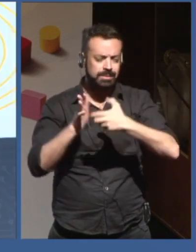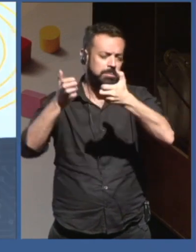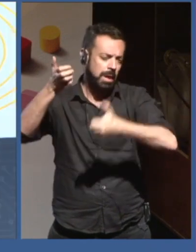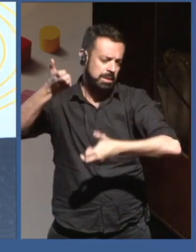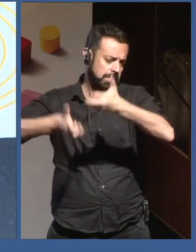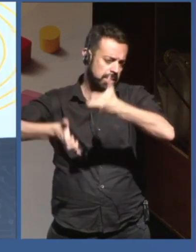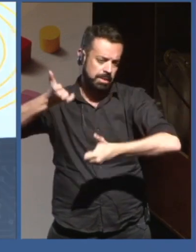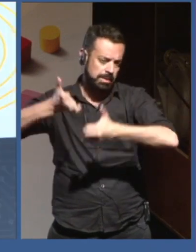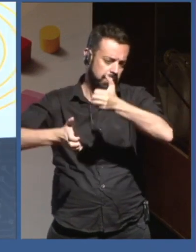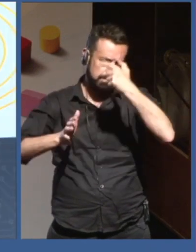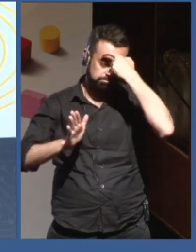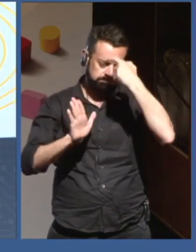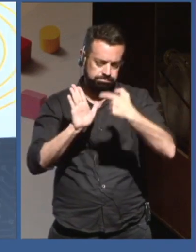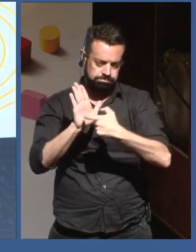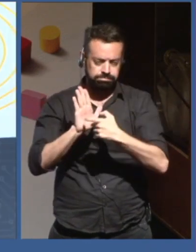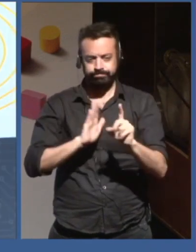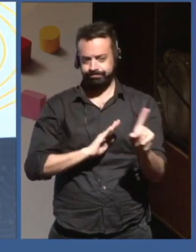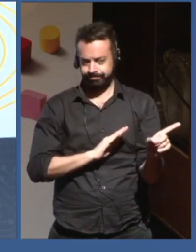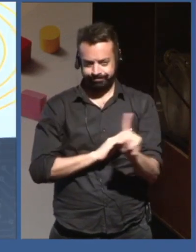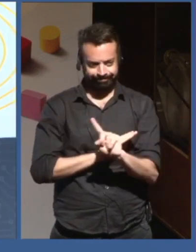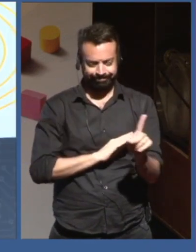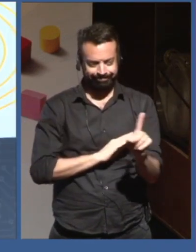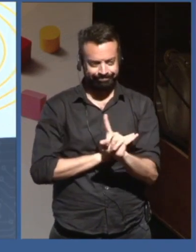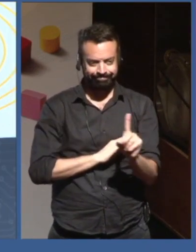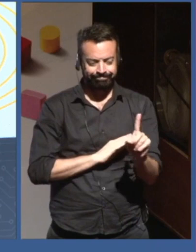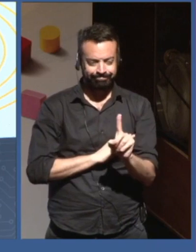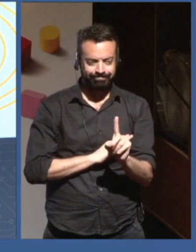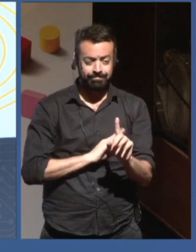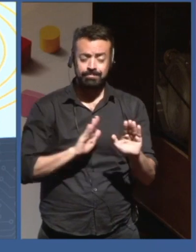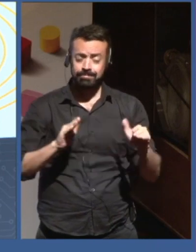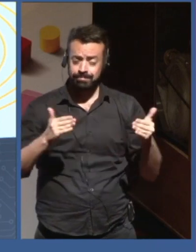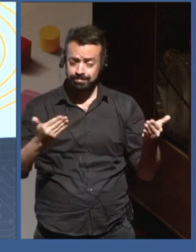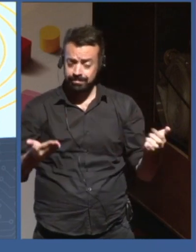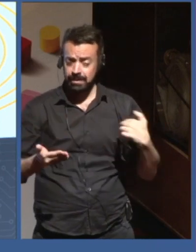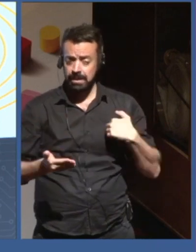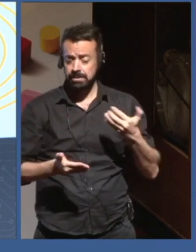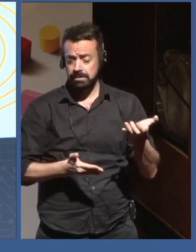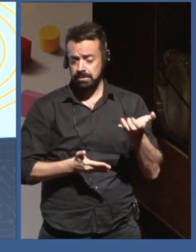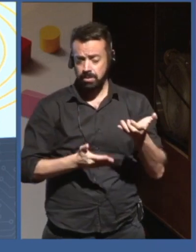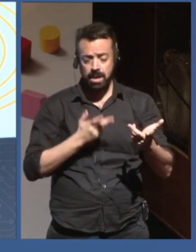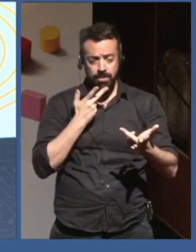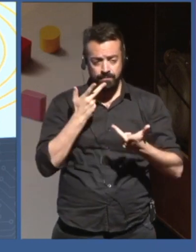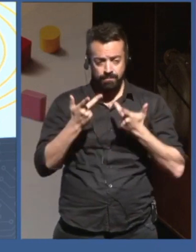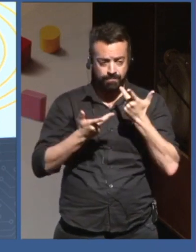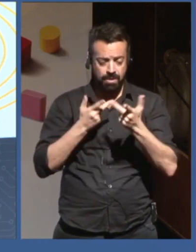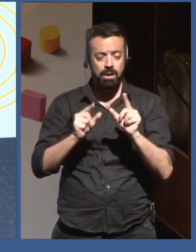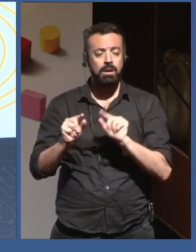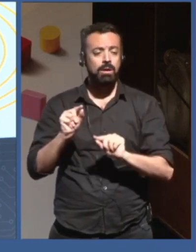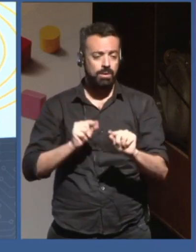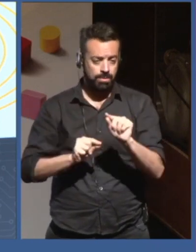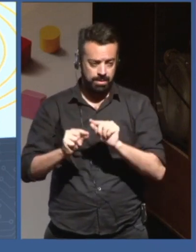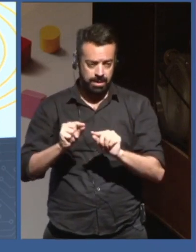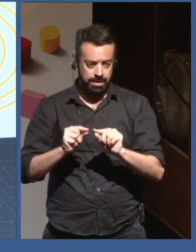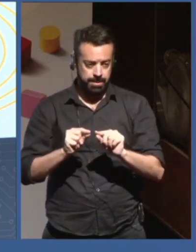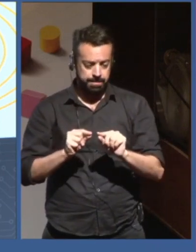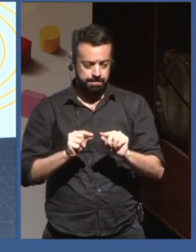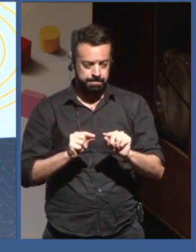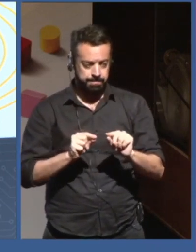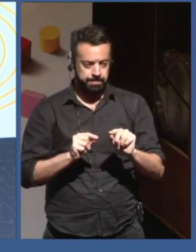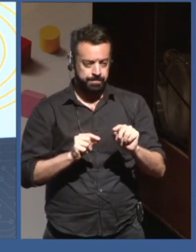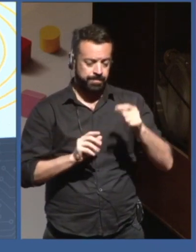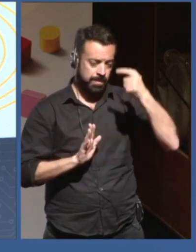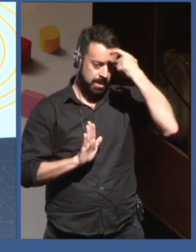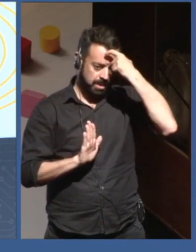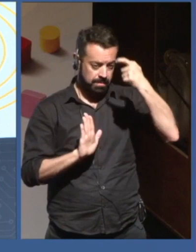but only to say that basically AI are very good